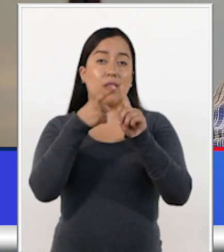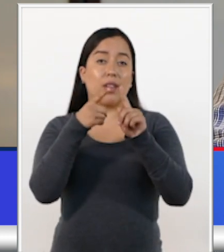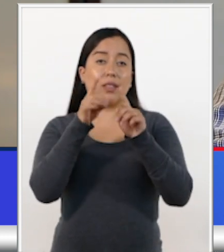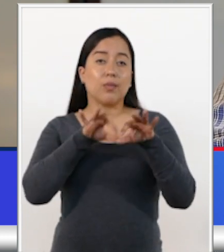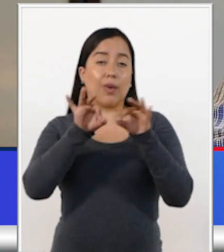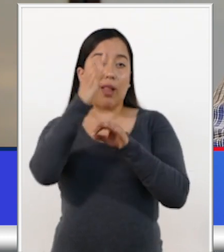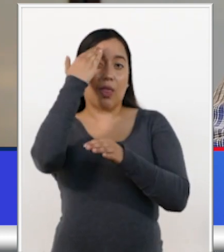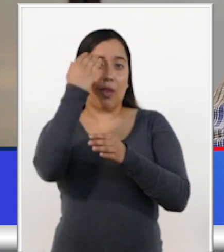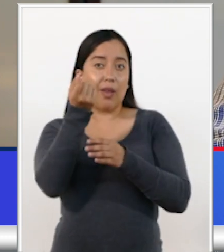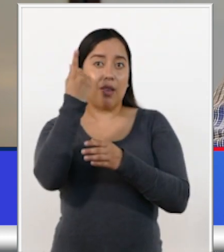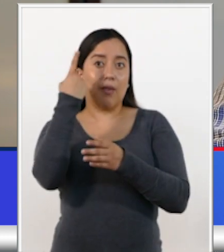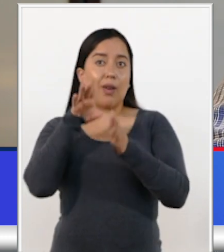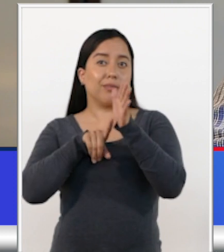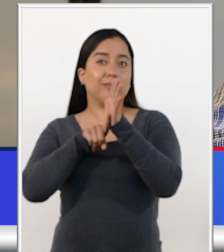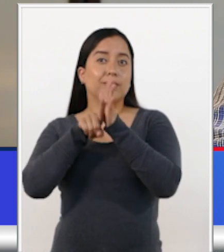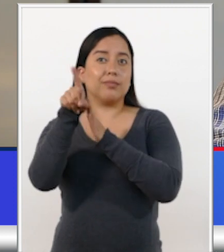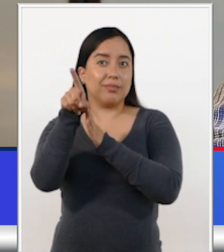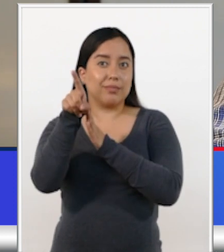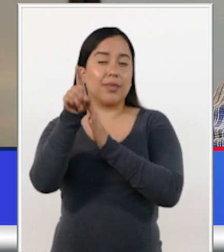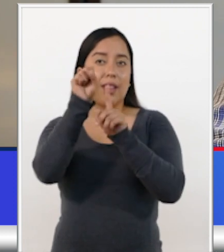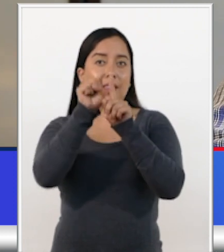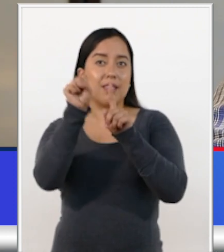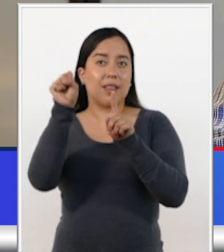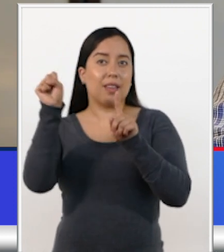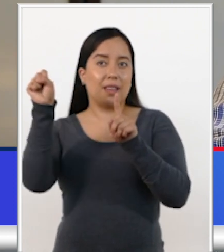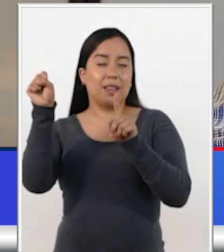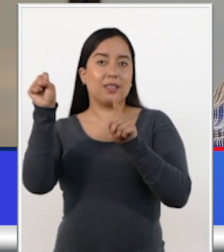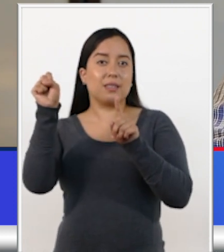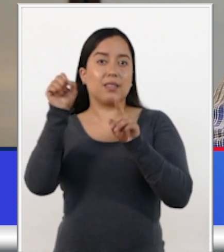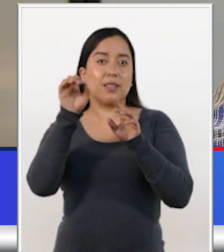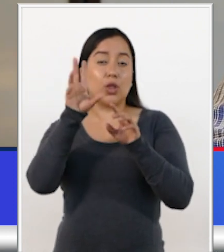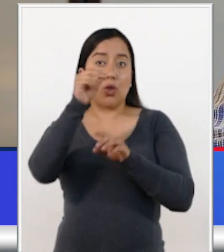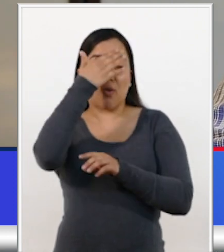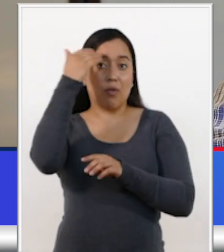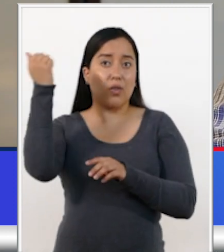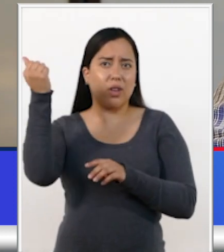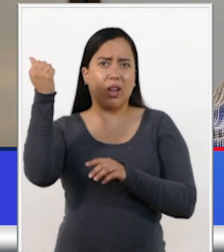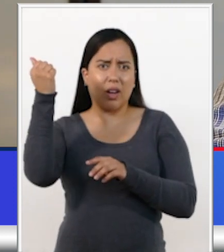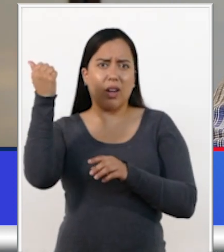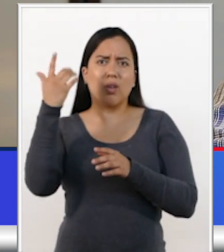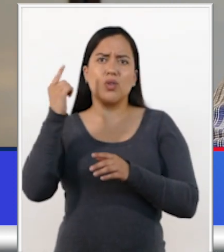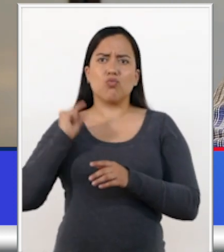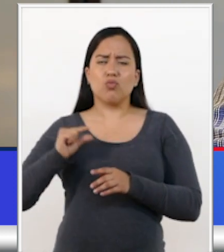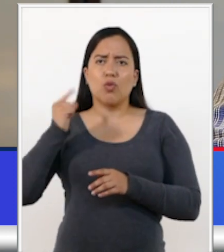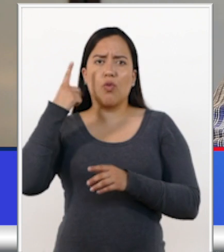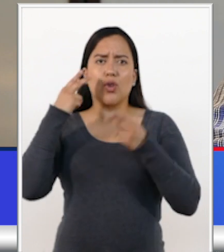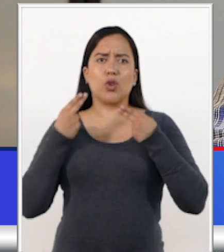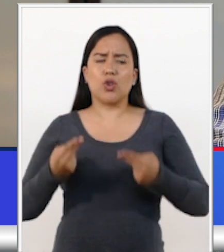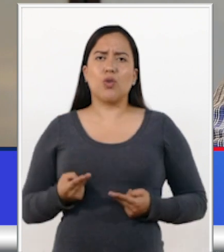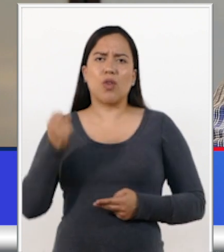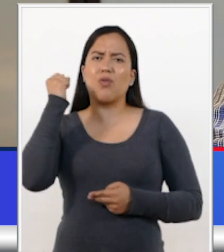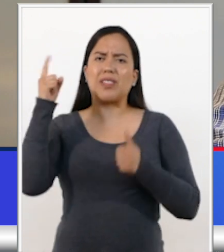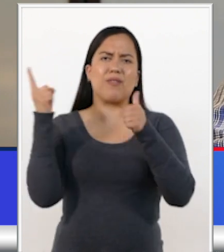enhancement and use of statistical indicators. We shall never forget that the guarantee of human rights should come before